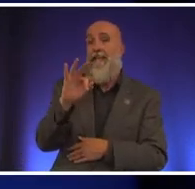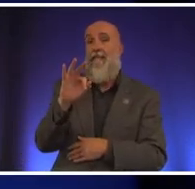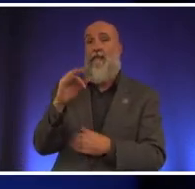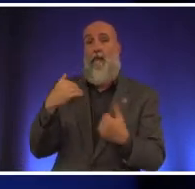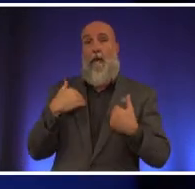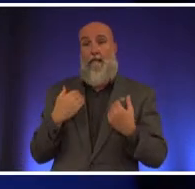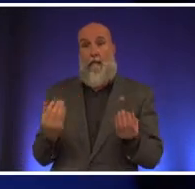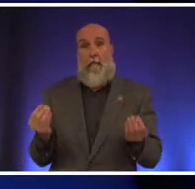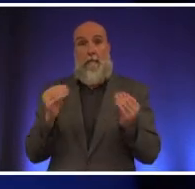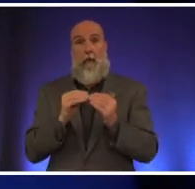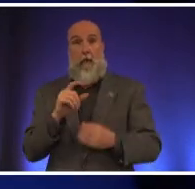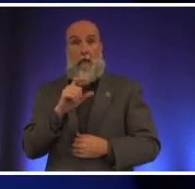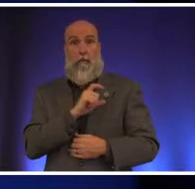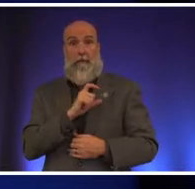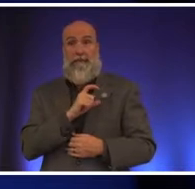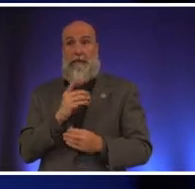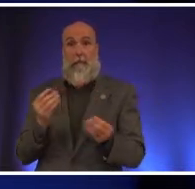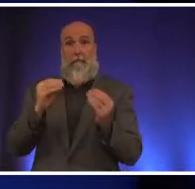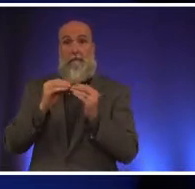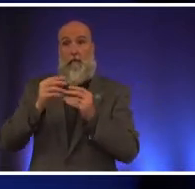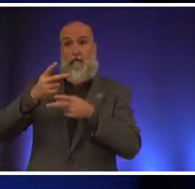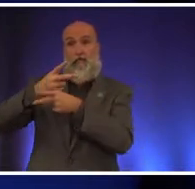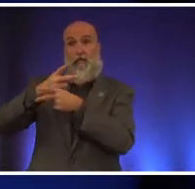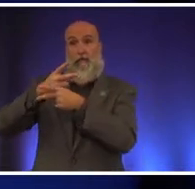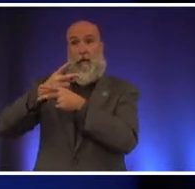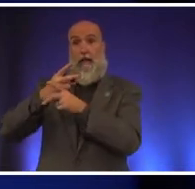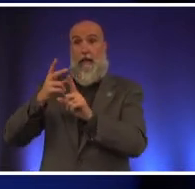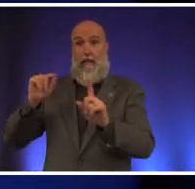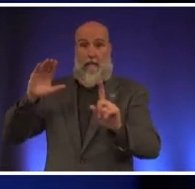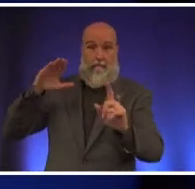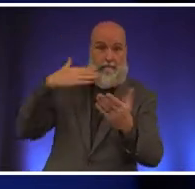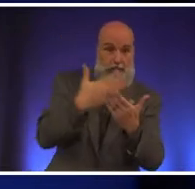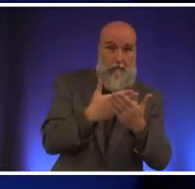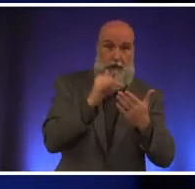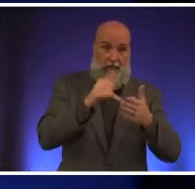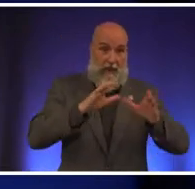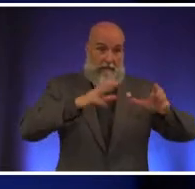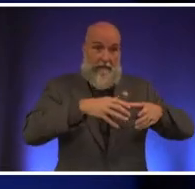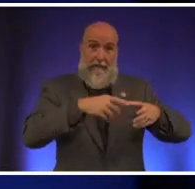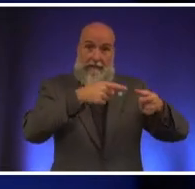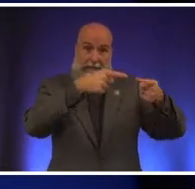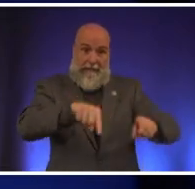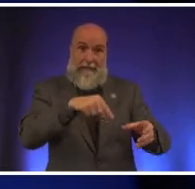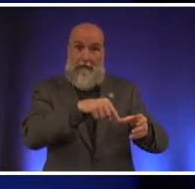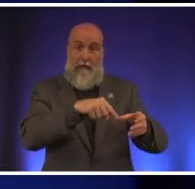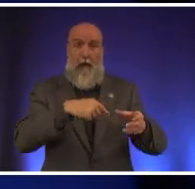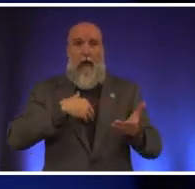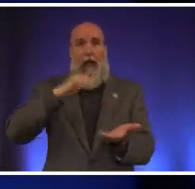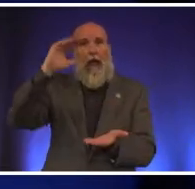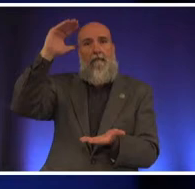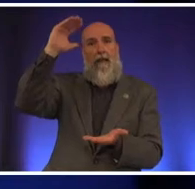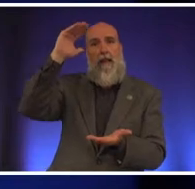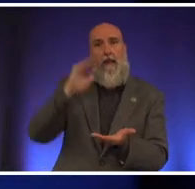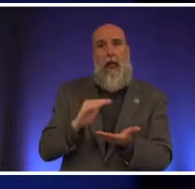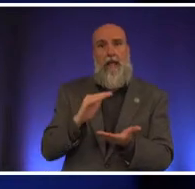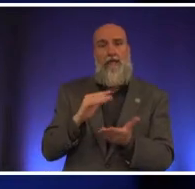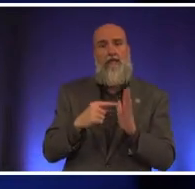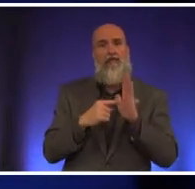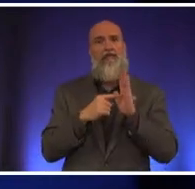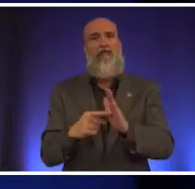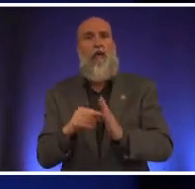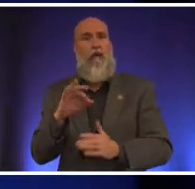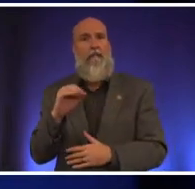police officers in supervisory roles at scenes of incidents you have less showing of force